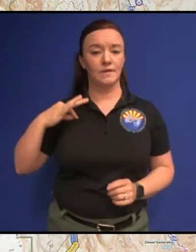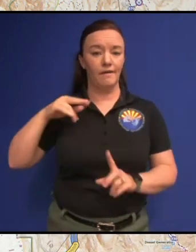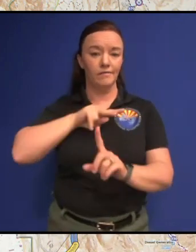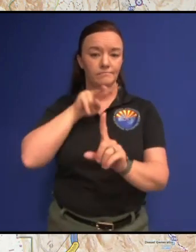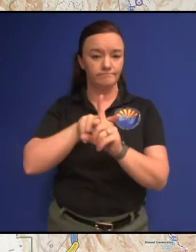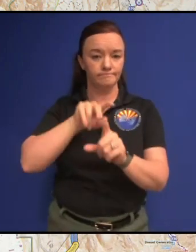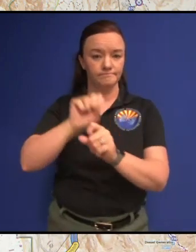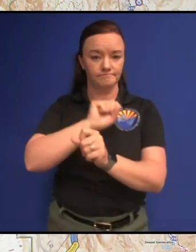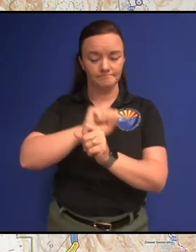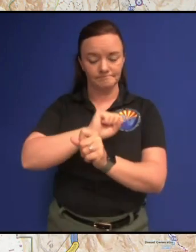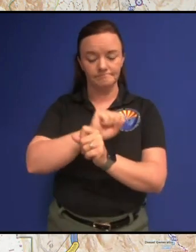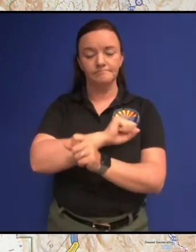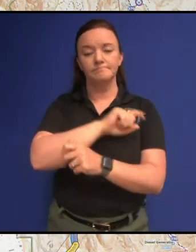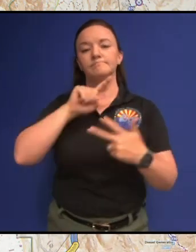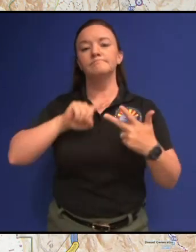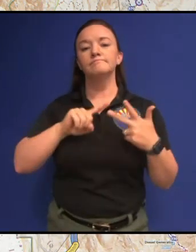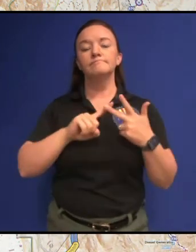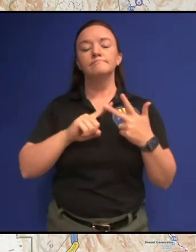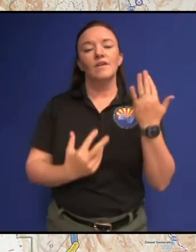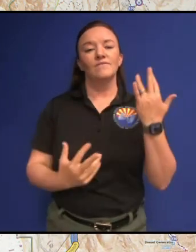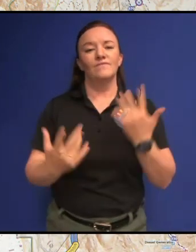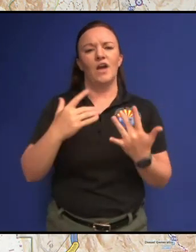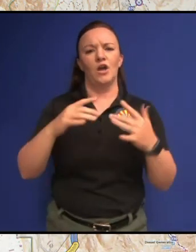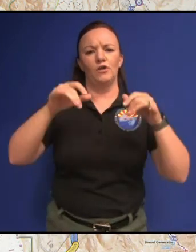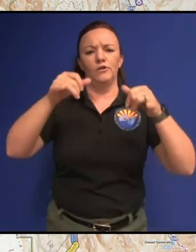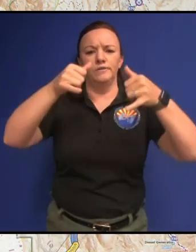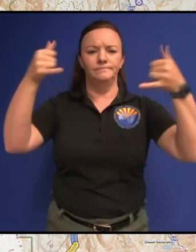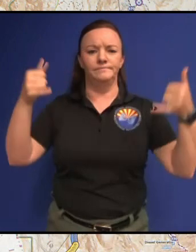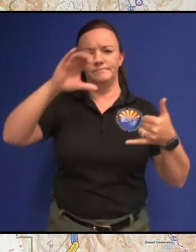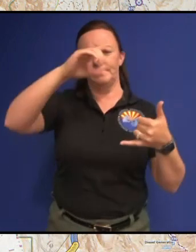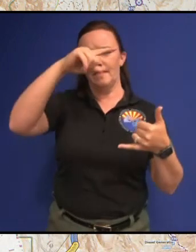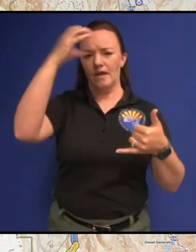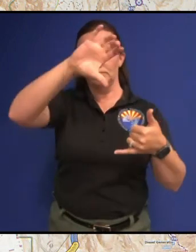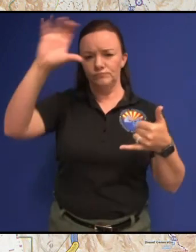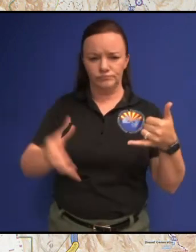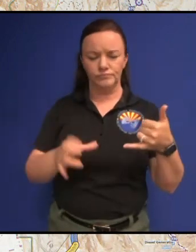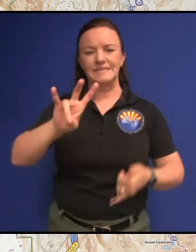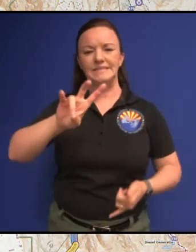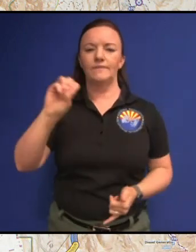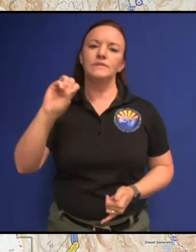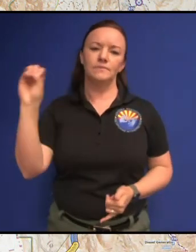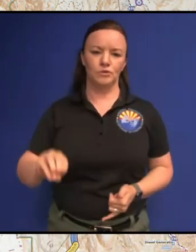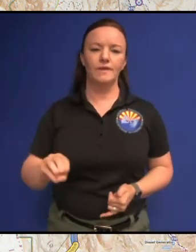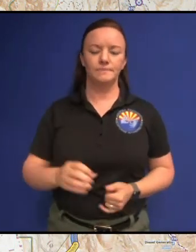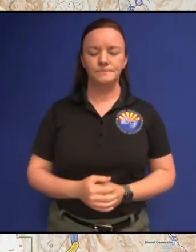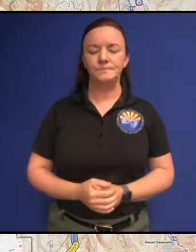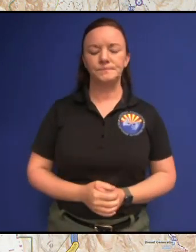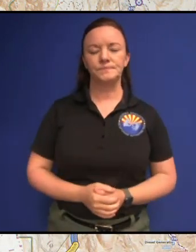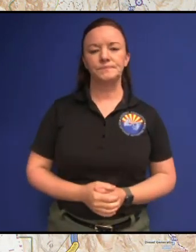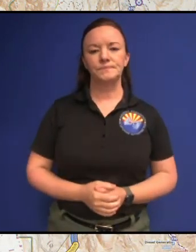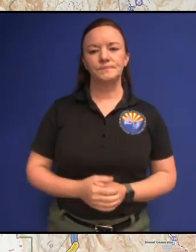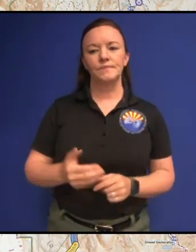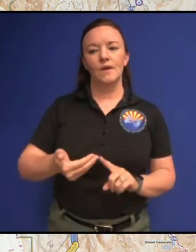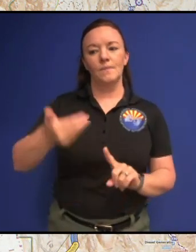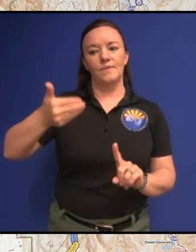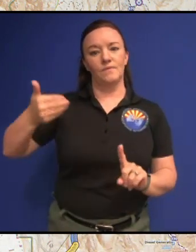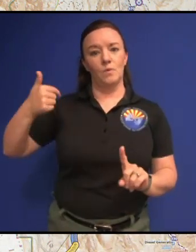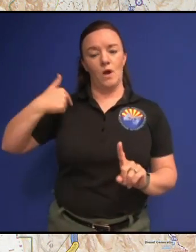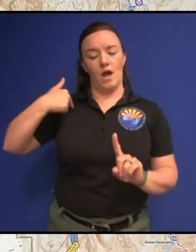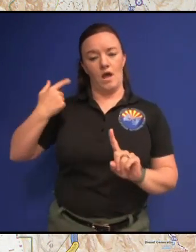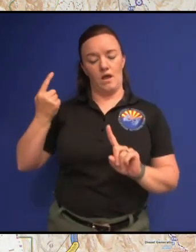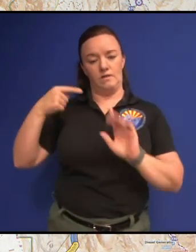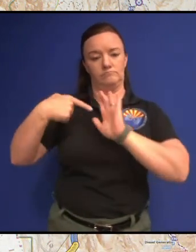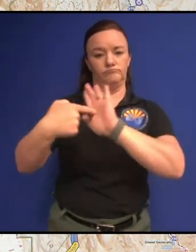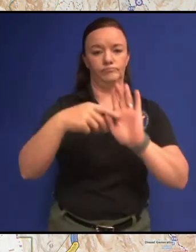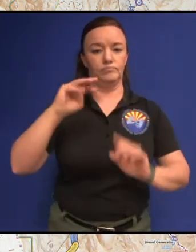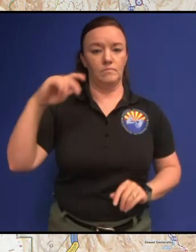incident and the fire is 70% contained. So before I go to the map today I want to talk to you